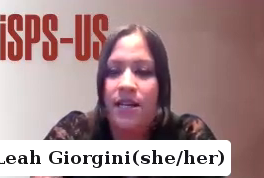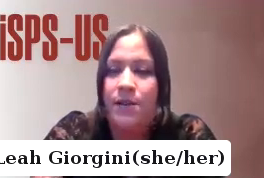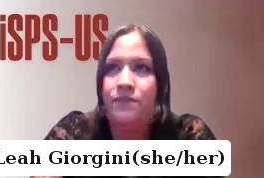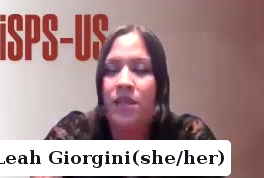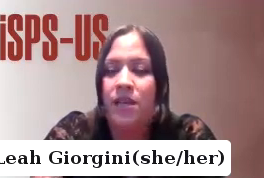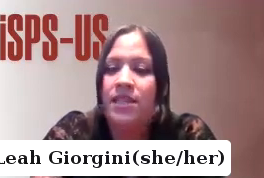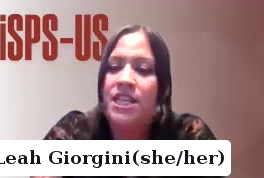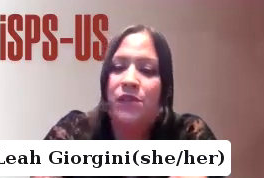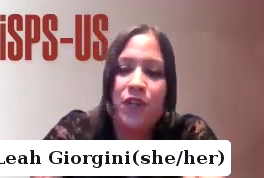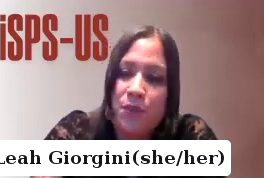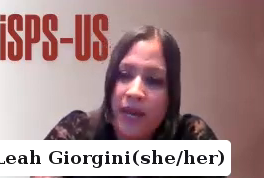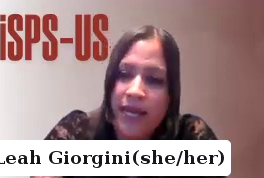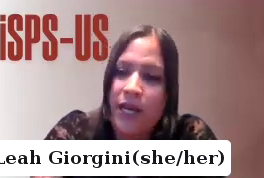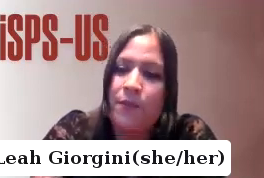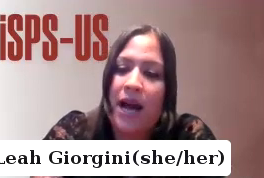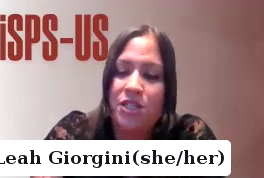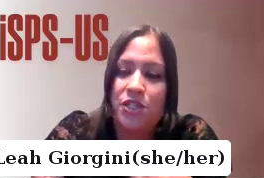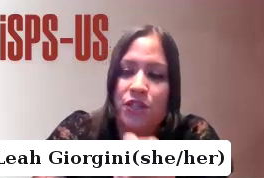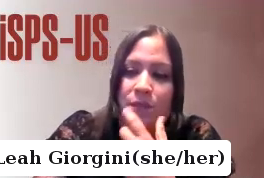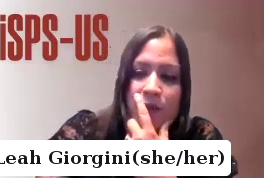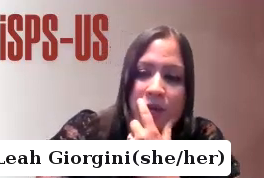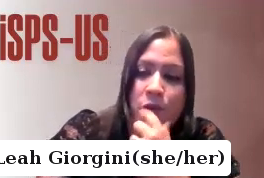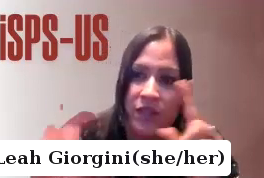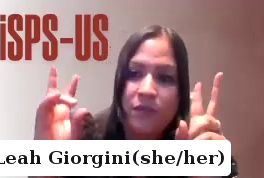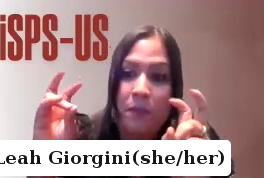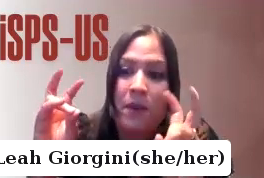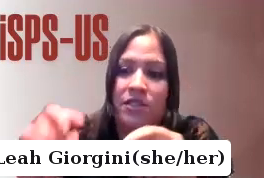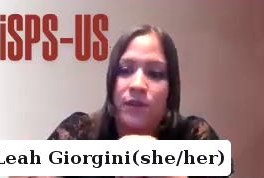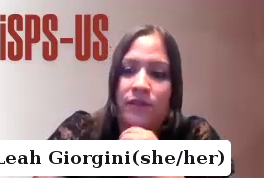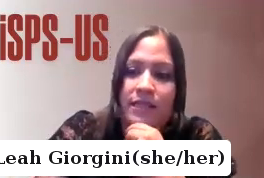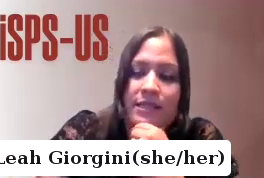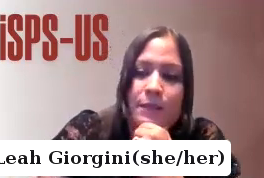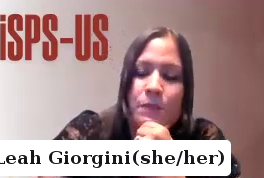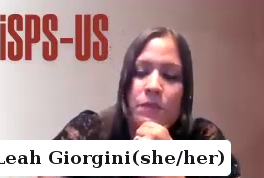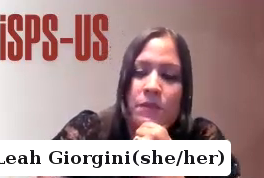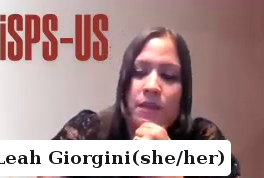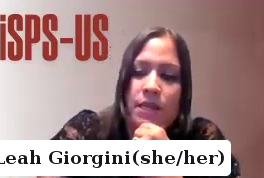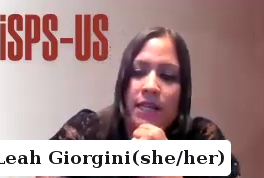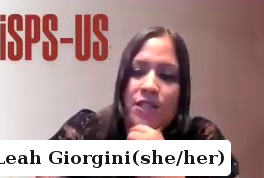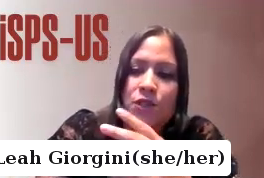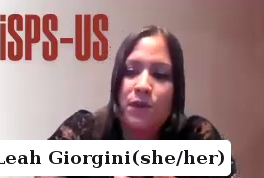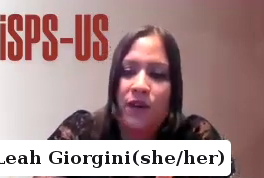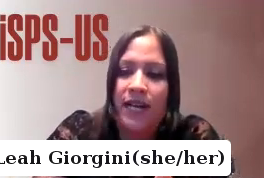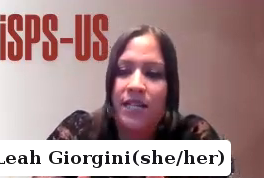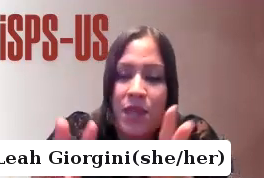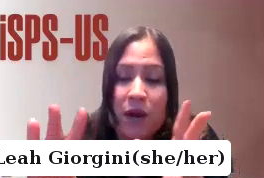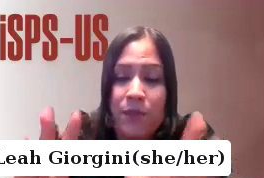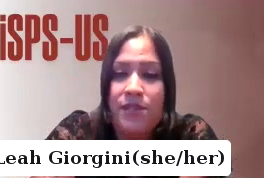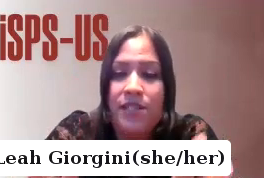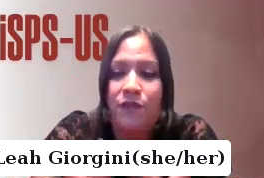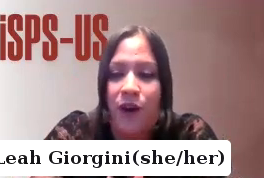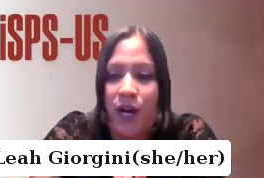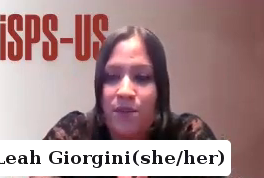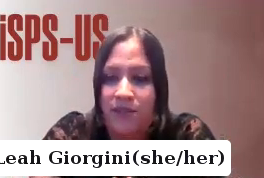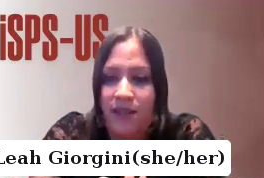the need for humane and compassionate treatment of people with mental illness. It sought to provide a